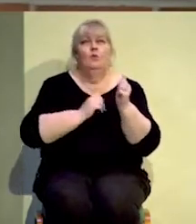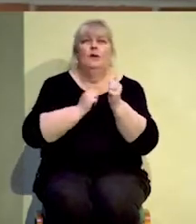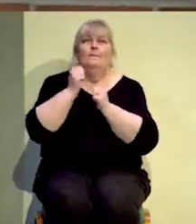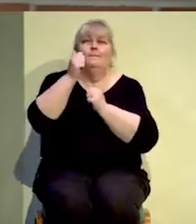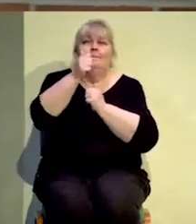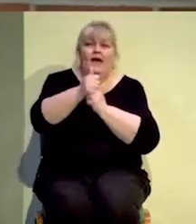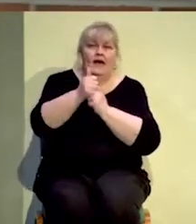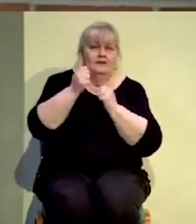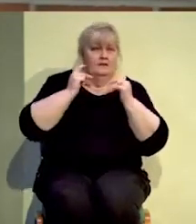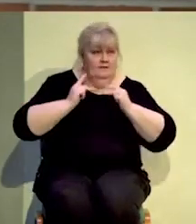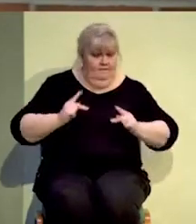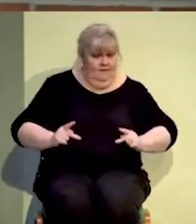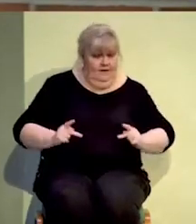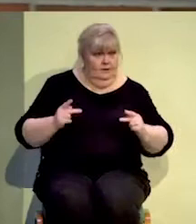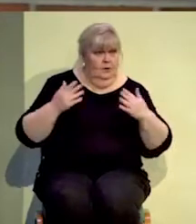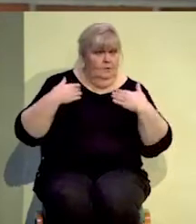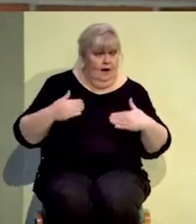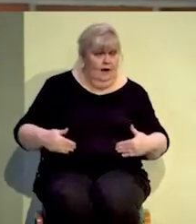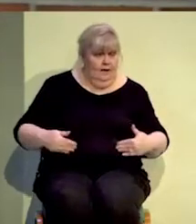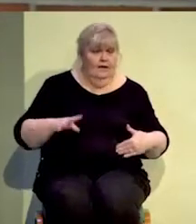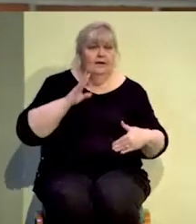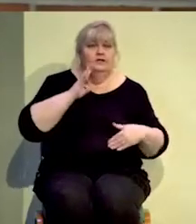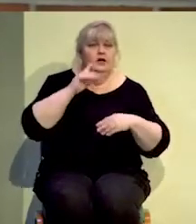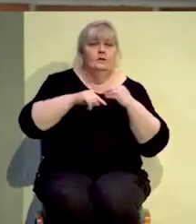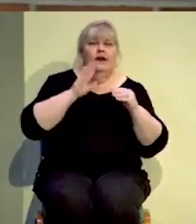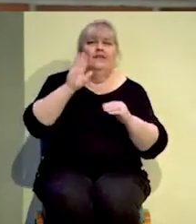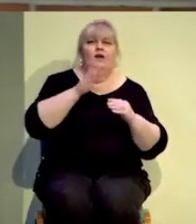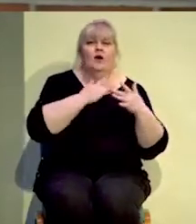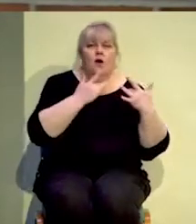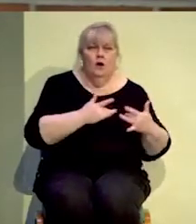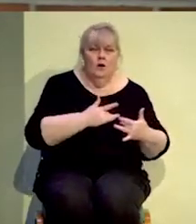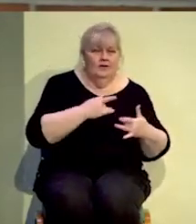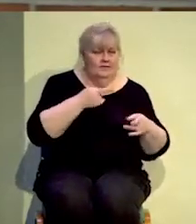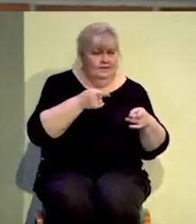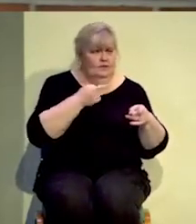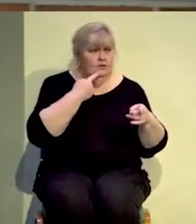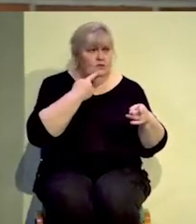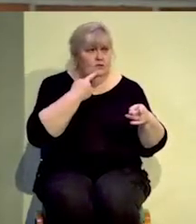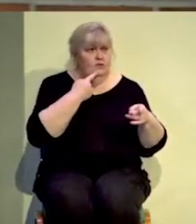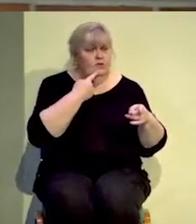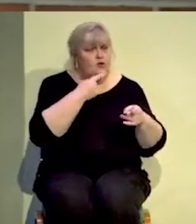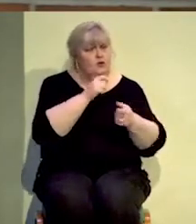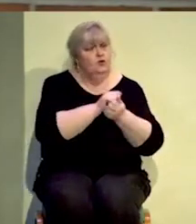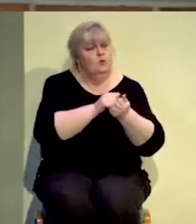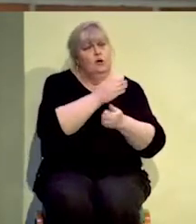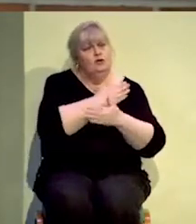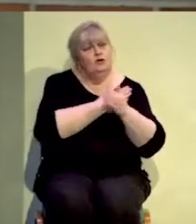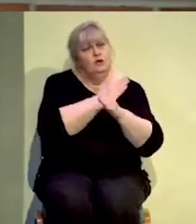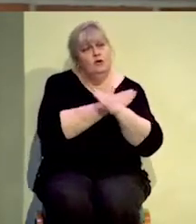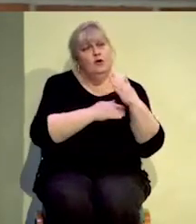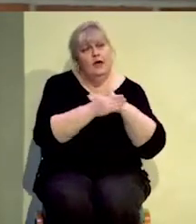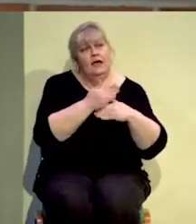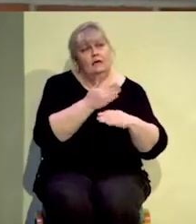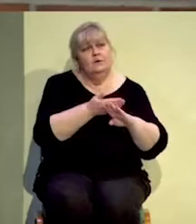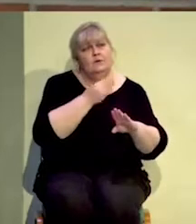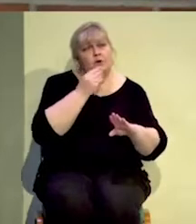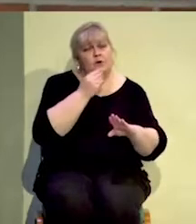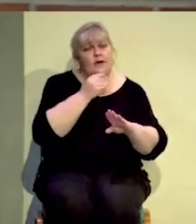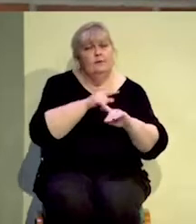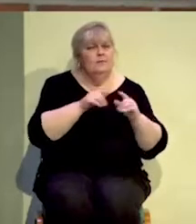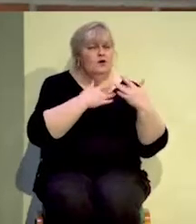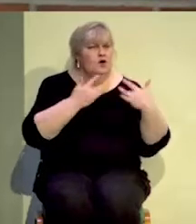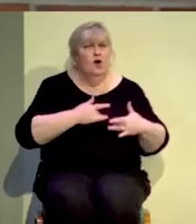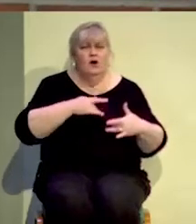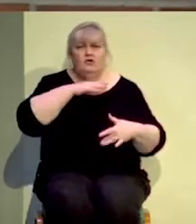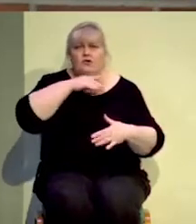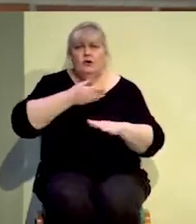physical body, and he's going to start speaking to their heart. He said, You may wash your hands before every meal, but your heart is dirty